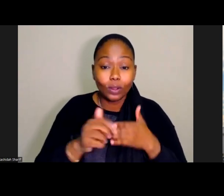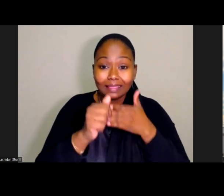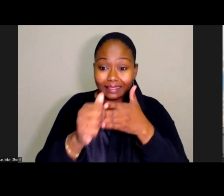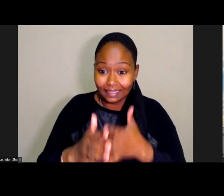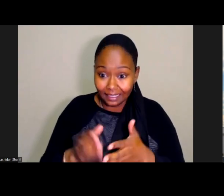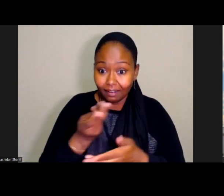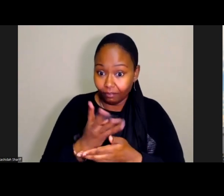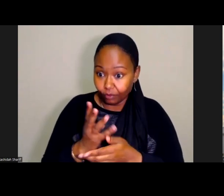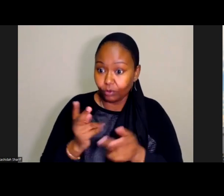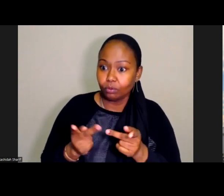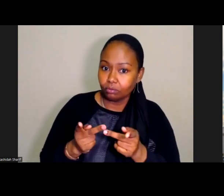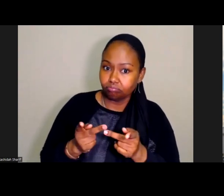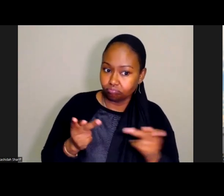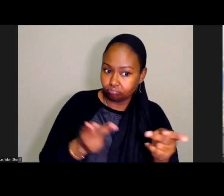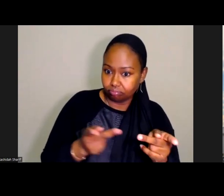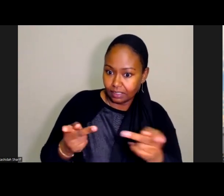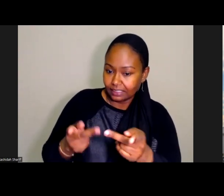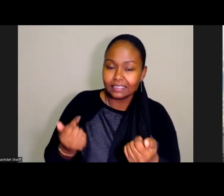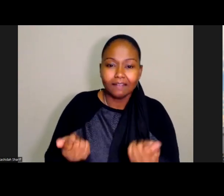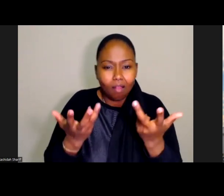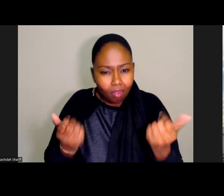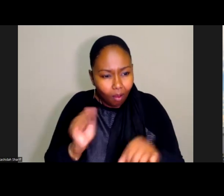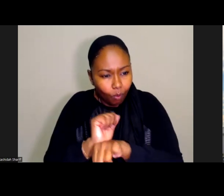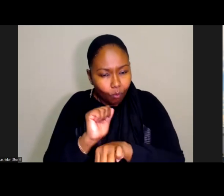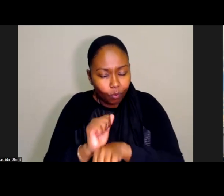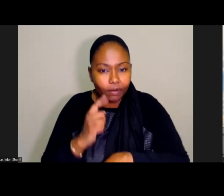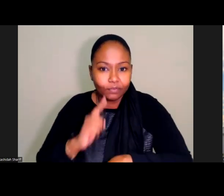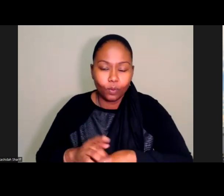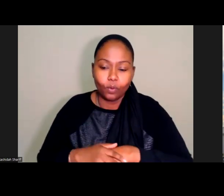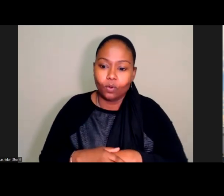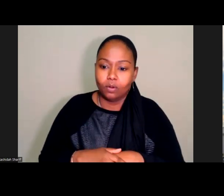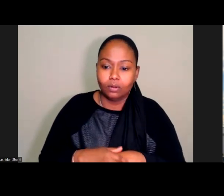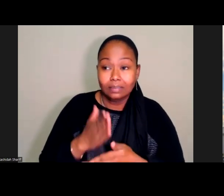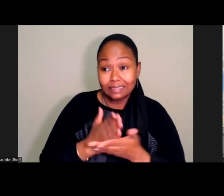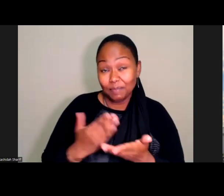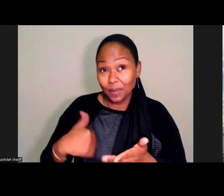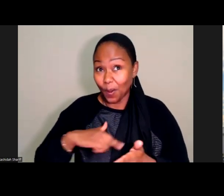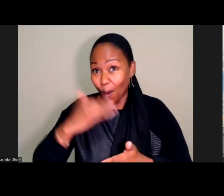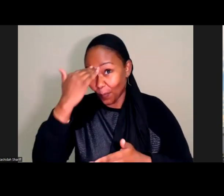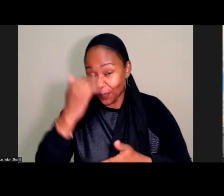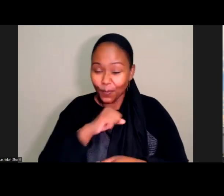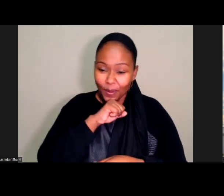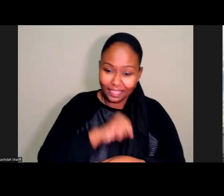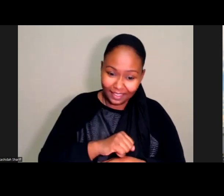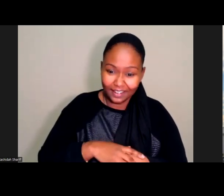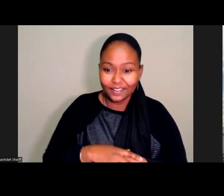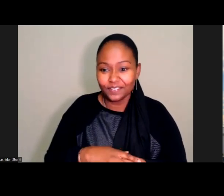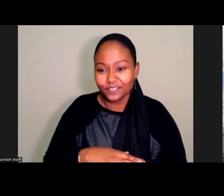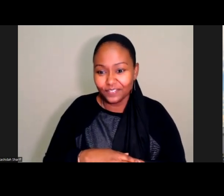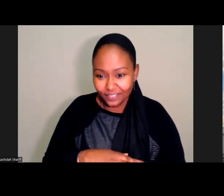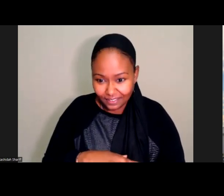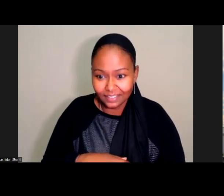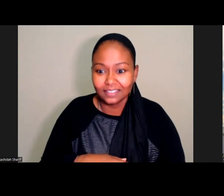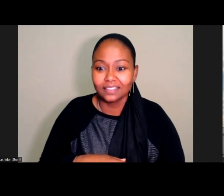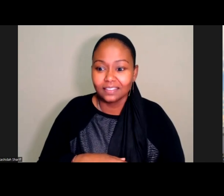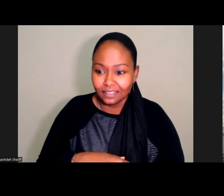couple spaces. They have done tremendous work on something we all know and love as Bagley Keen, critical to public